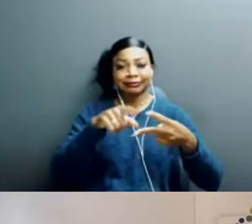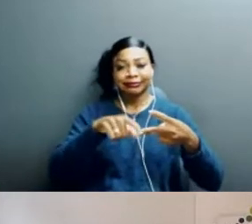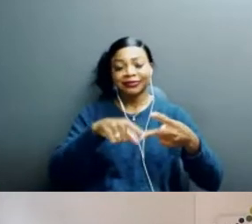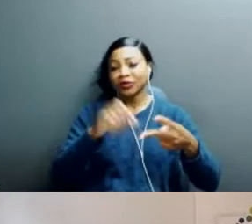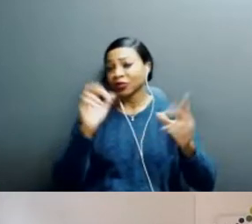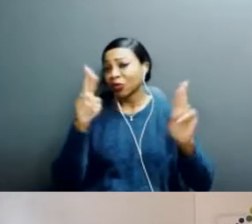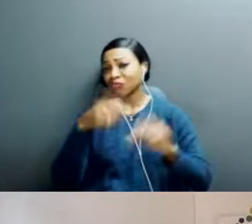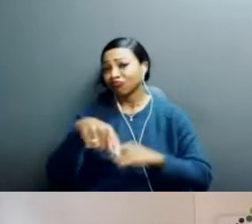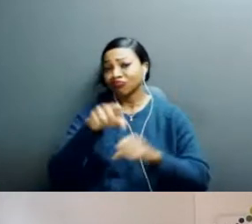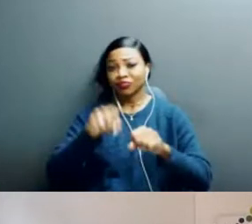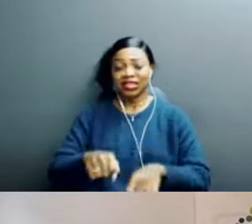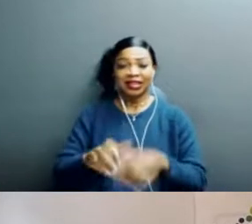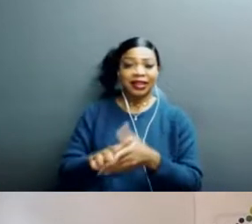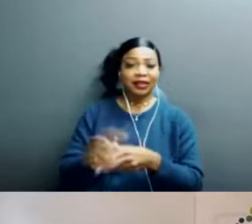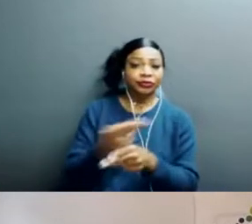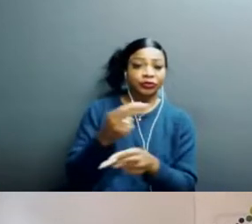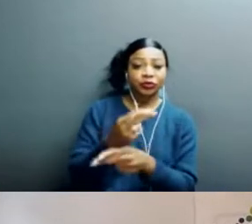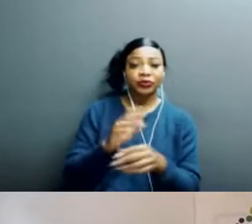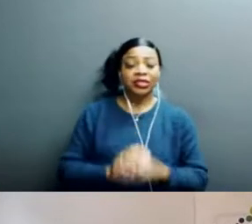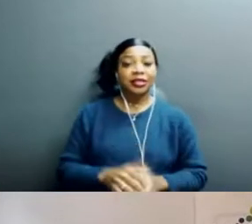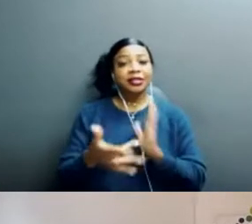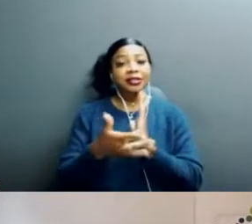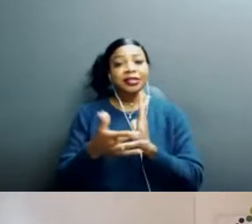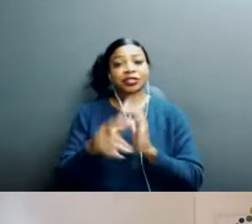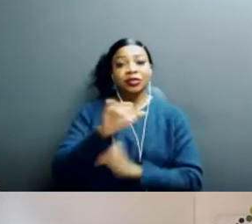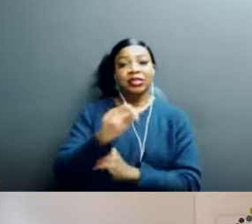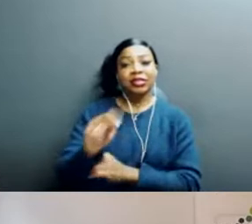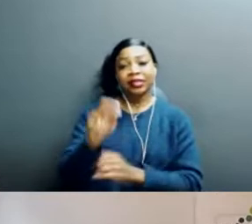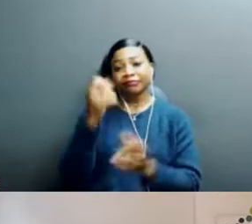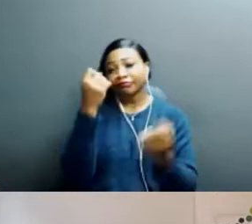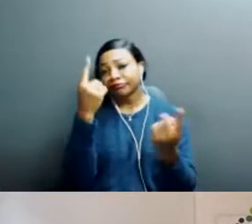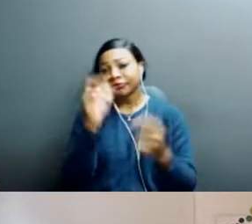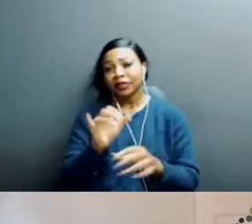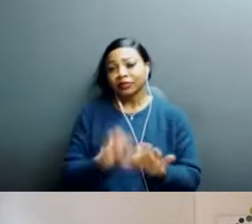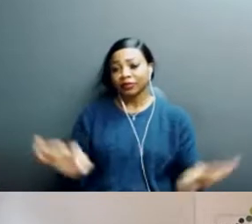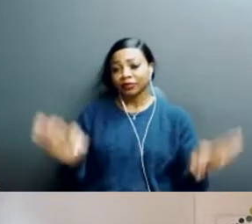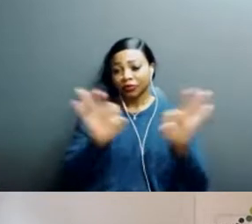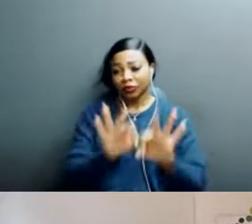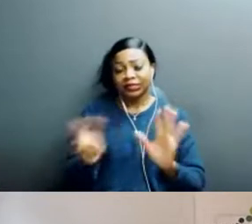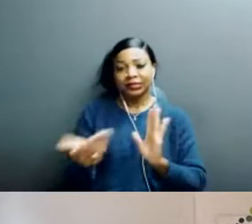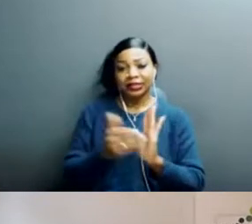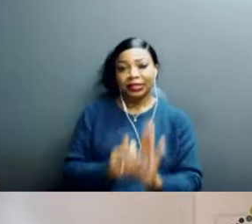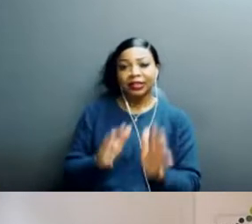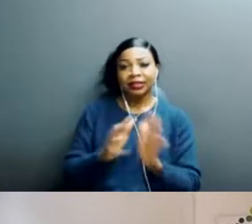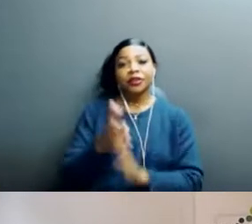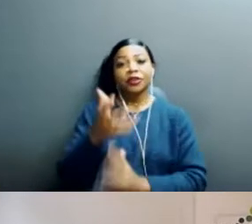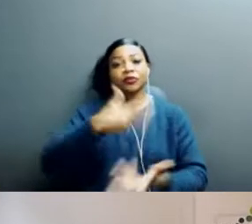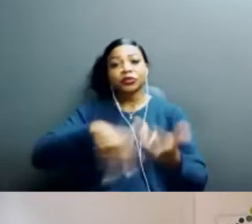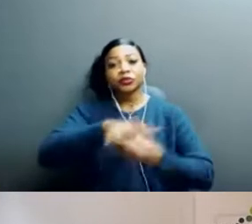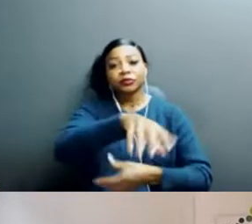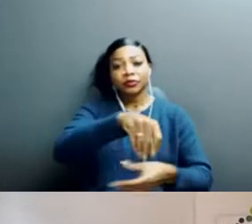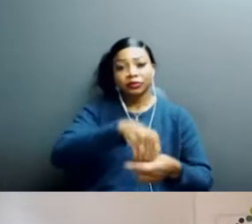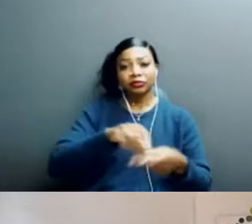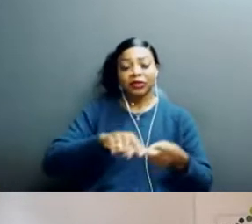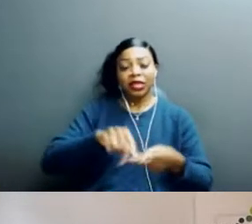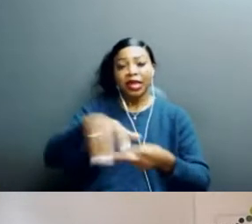yeah, I think that was, um, digital literacy is, is so important, um, as again, for, you know, social participation and inclusion.